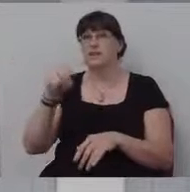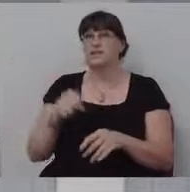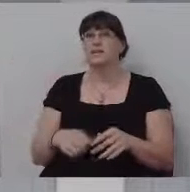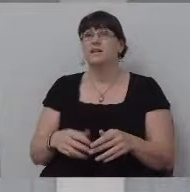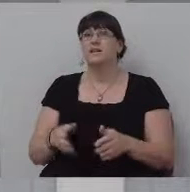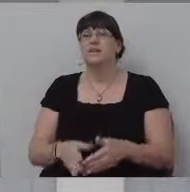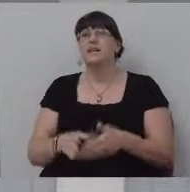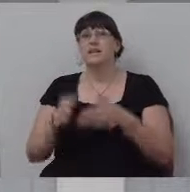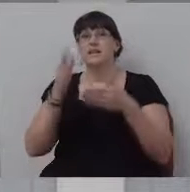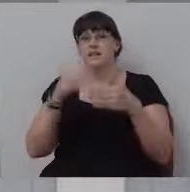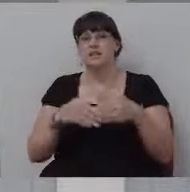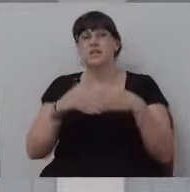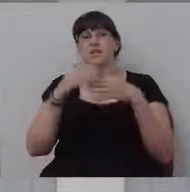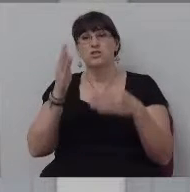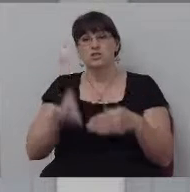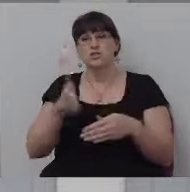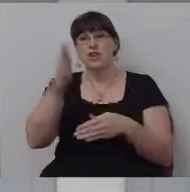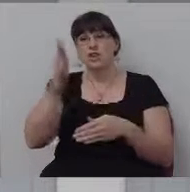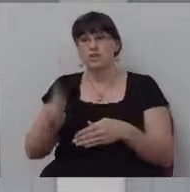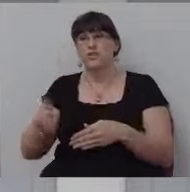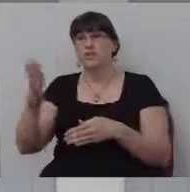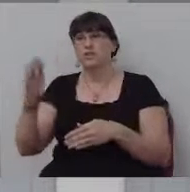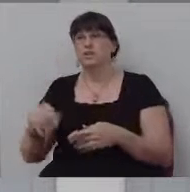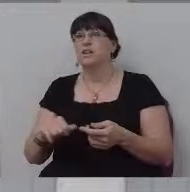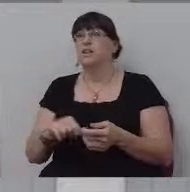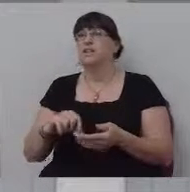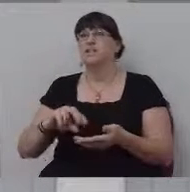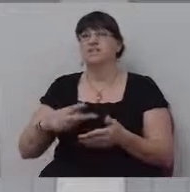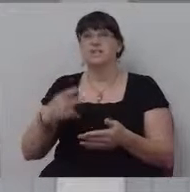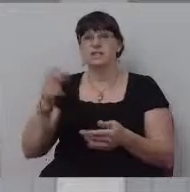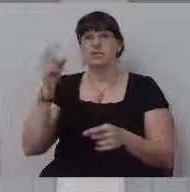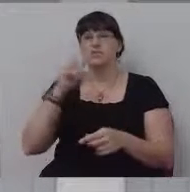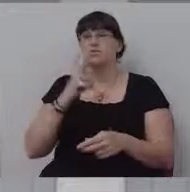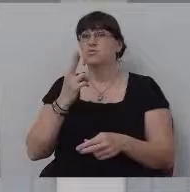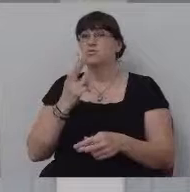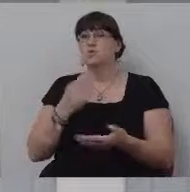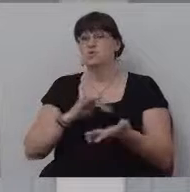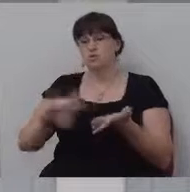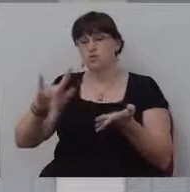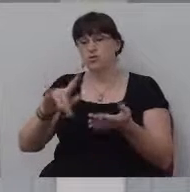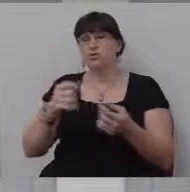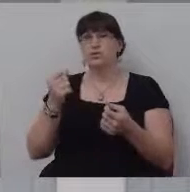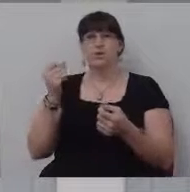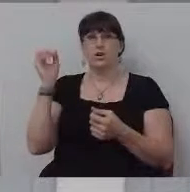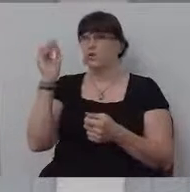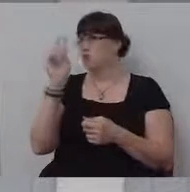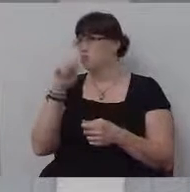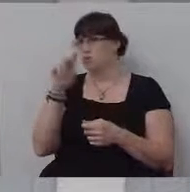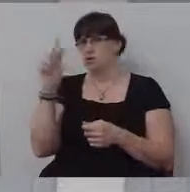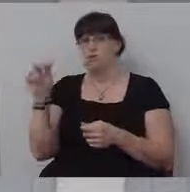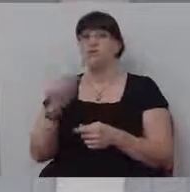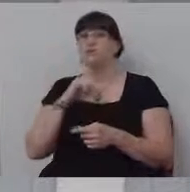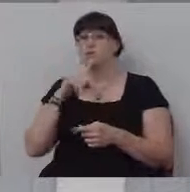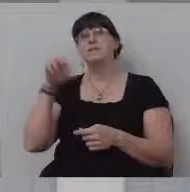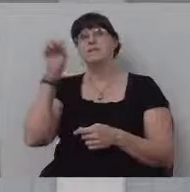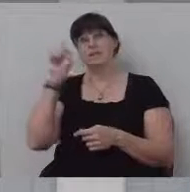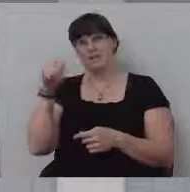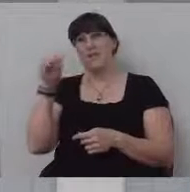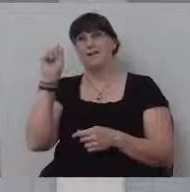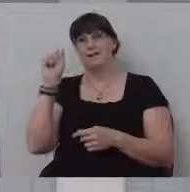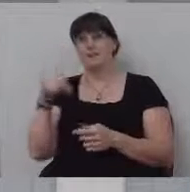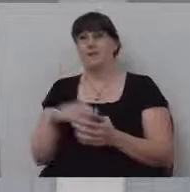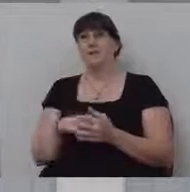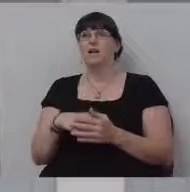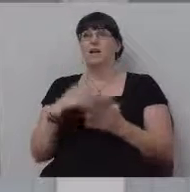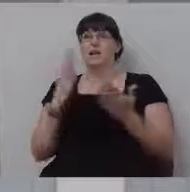Hold on to my hand and nod like this. Well, it just seemed rude to go. And so I'd say yes. And so, you know, and so I'd say